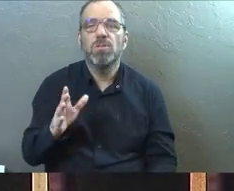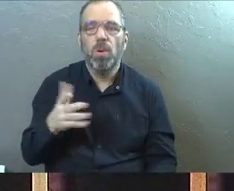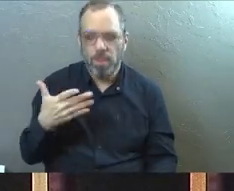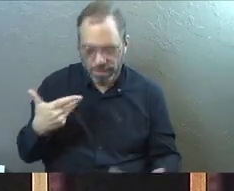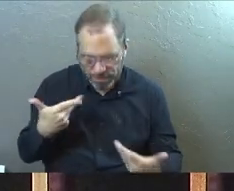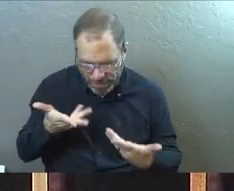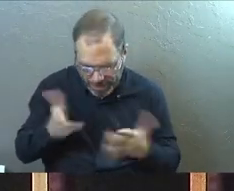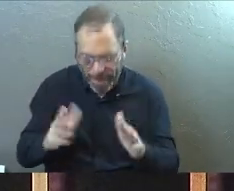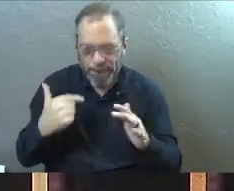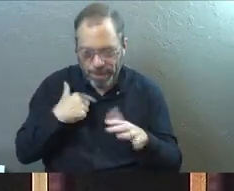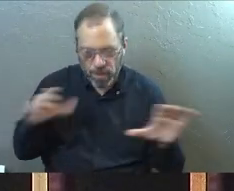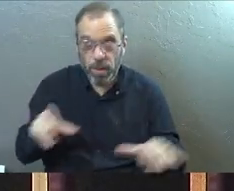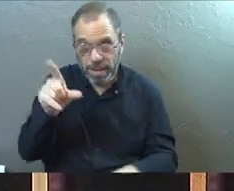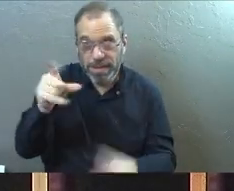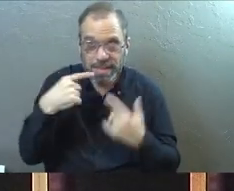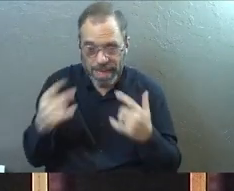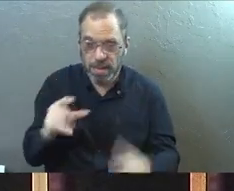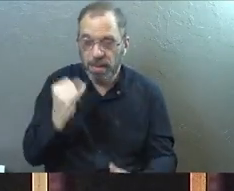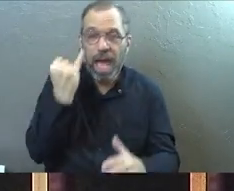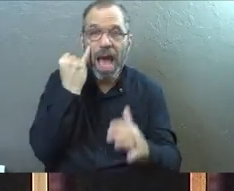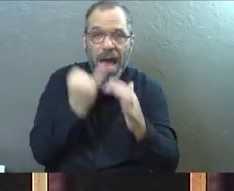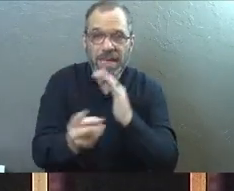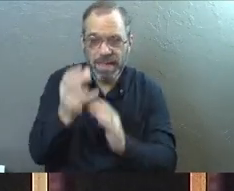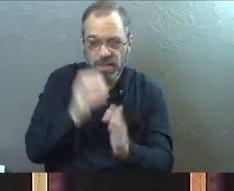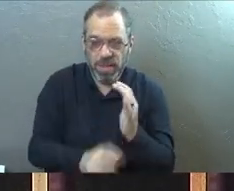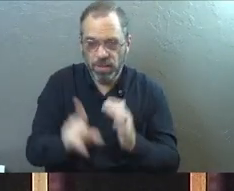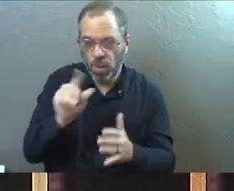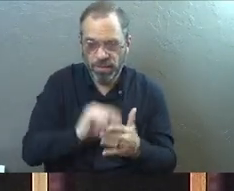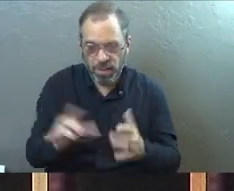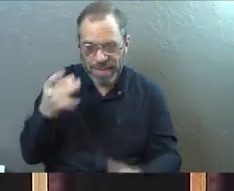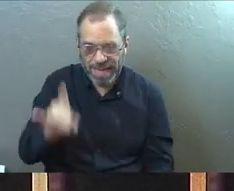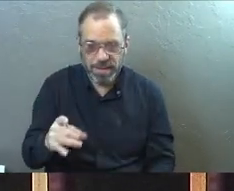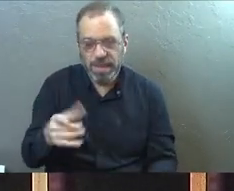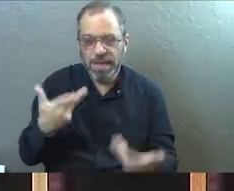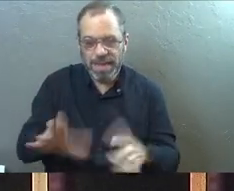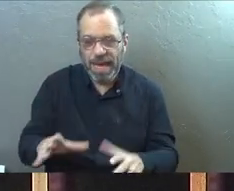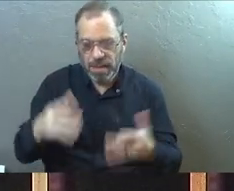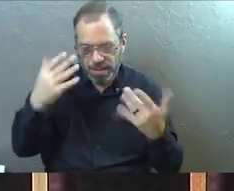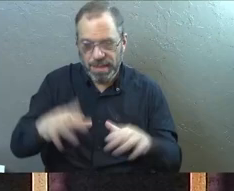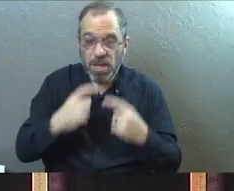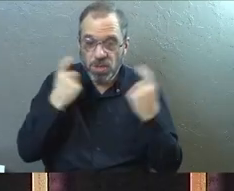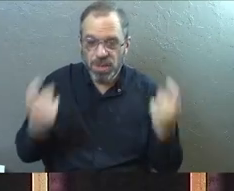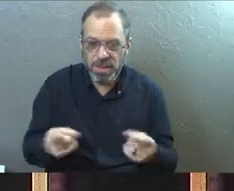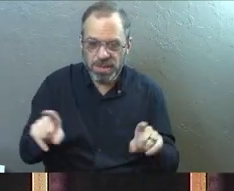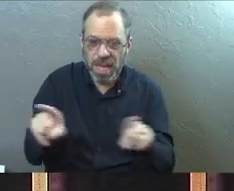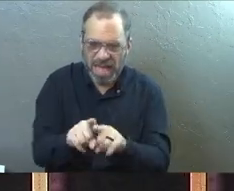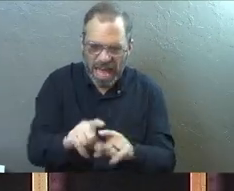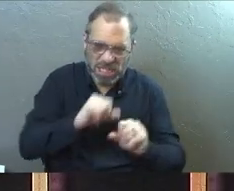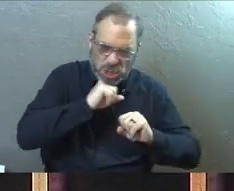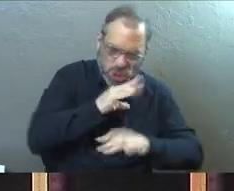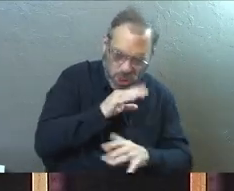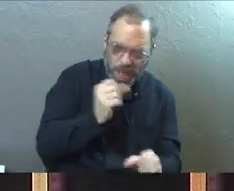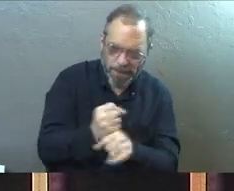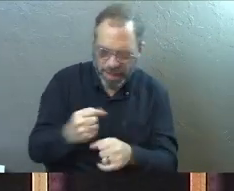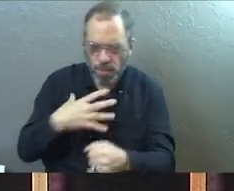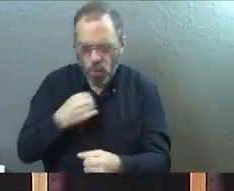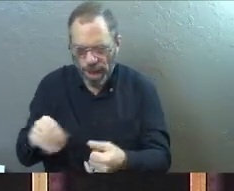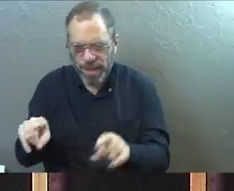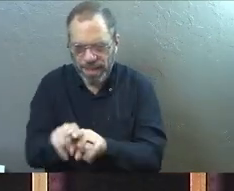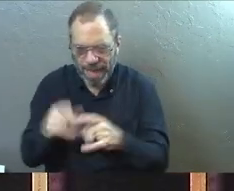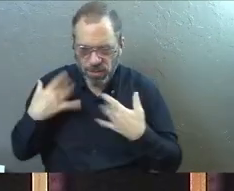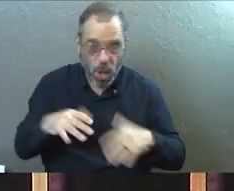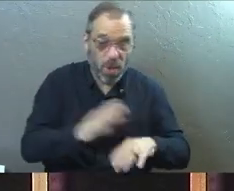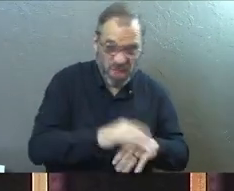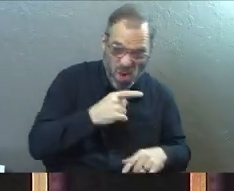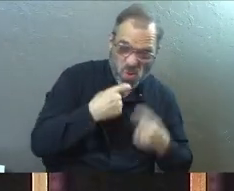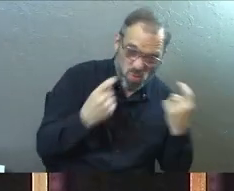so let me go to work. Right? Isaiah 118, come now, let's settle this says the Lord. Though your sins are like scarlet I will make them as white as snow. Though they are